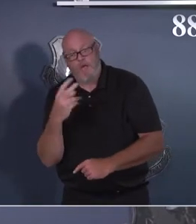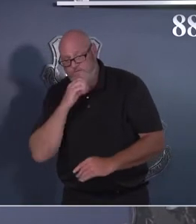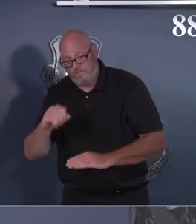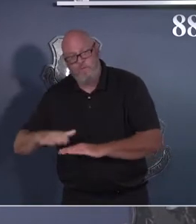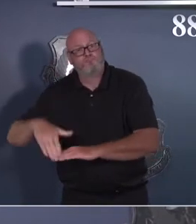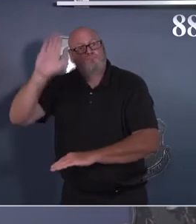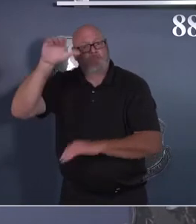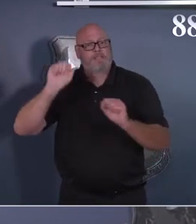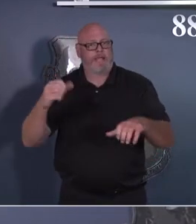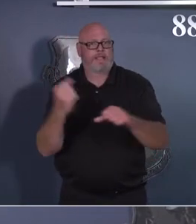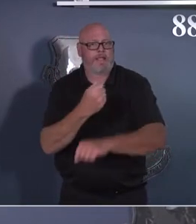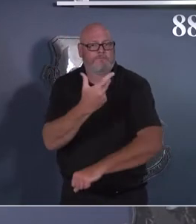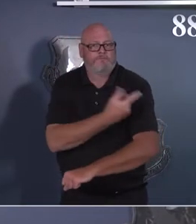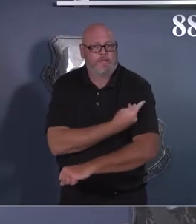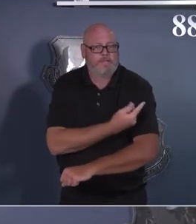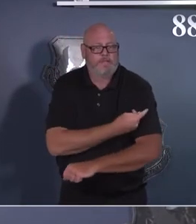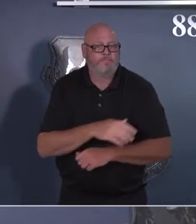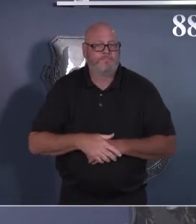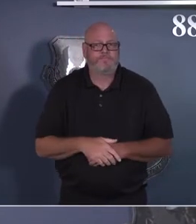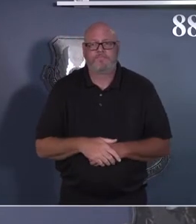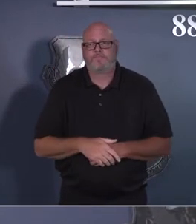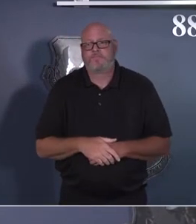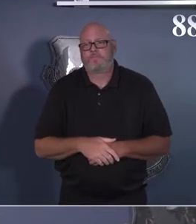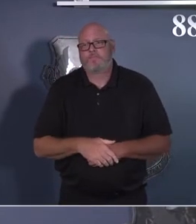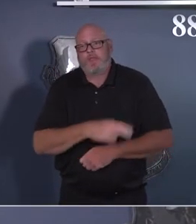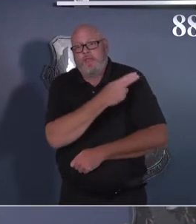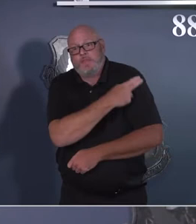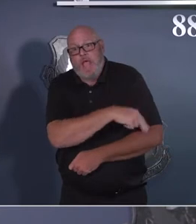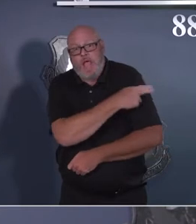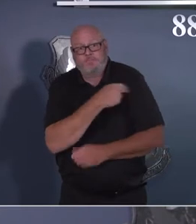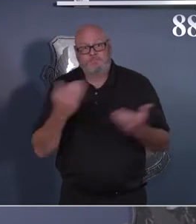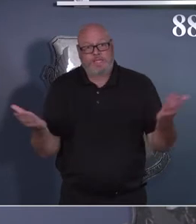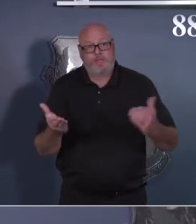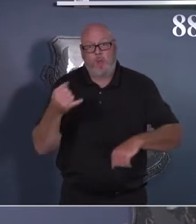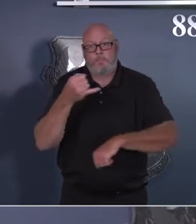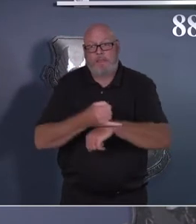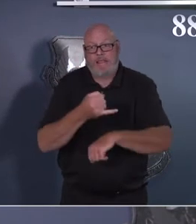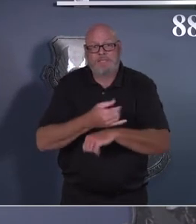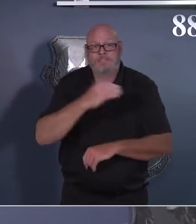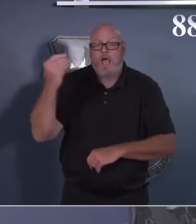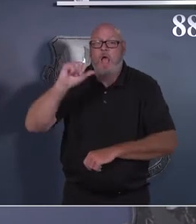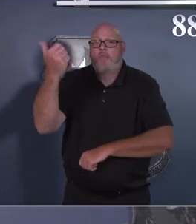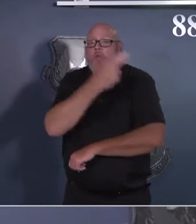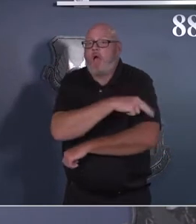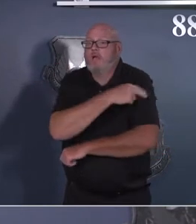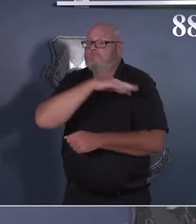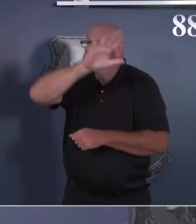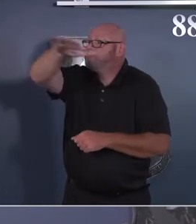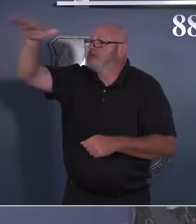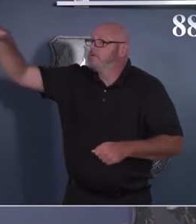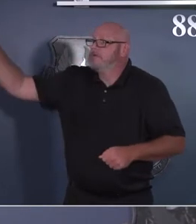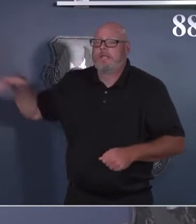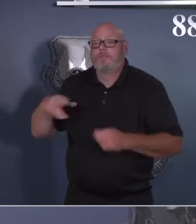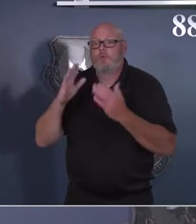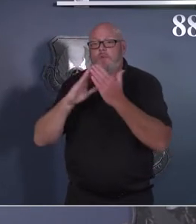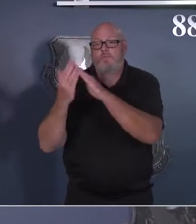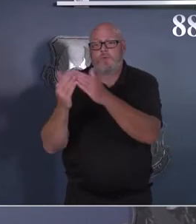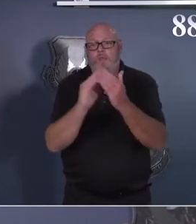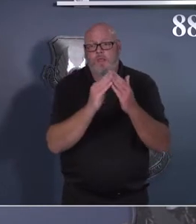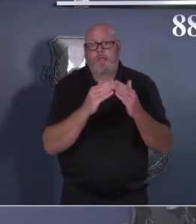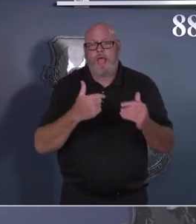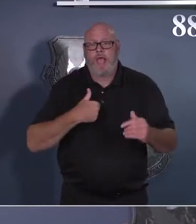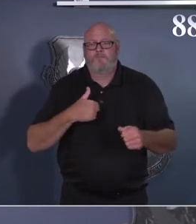the surrounding community, is great. What I will caution you, though, is hospitalizations are a lagging indicator,